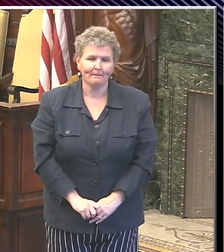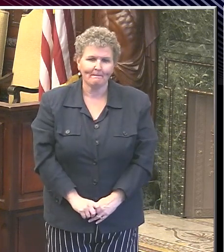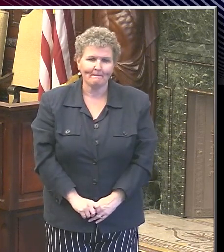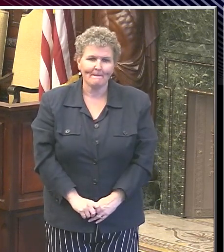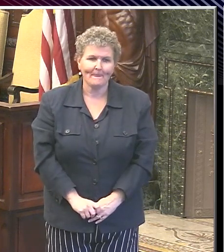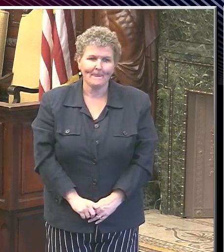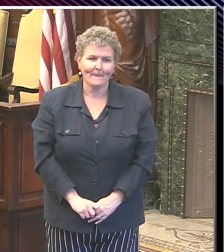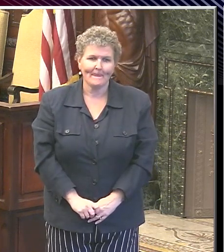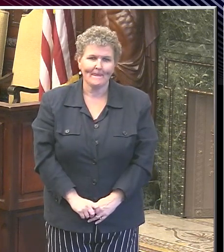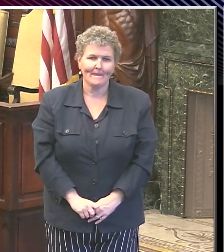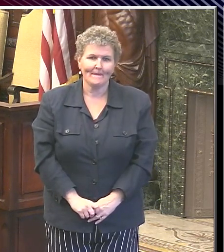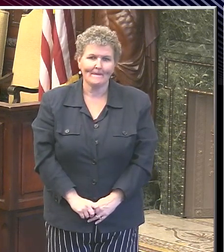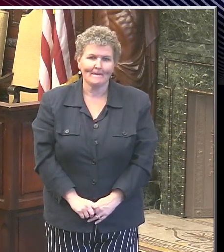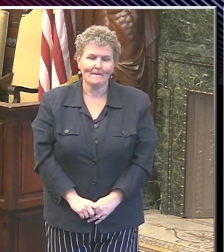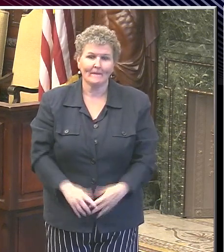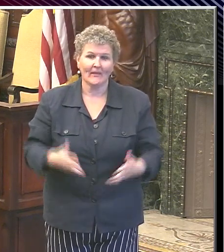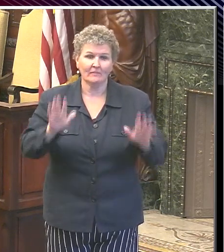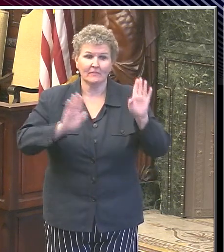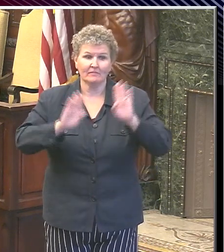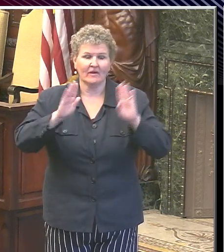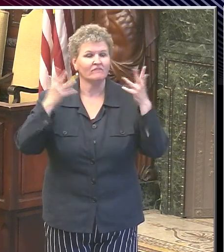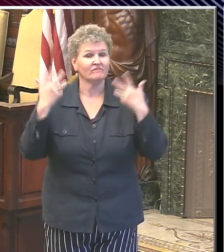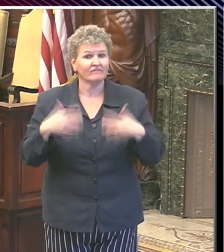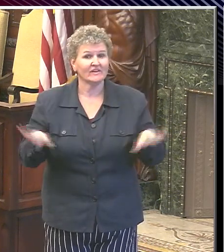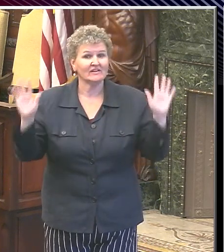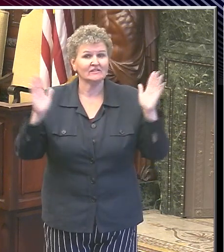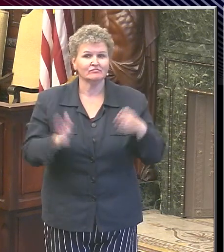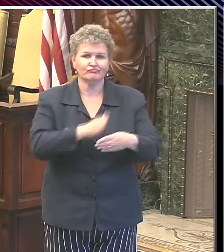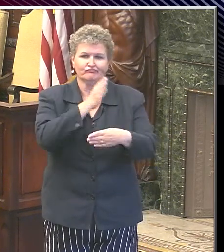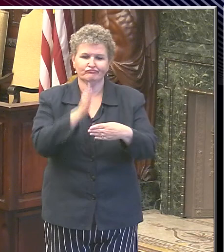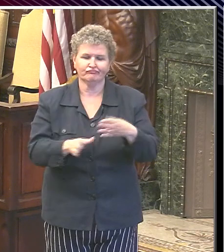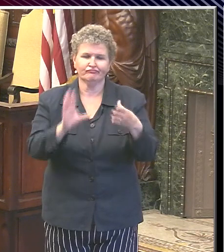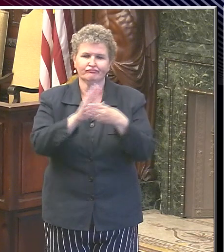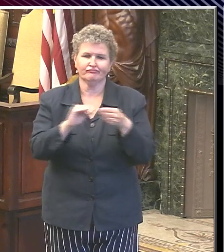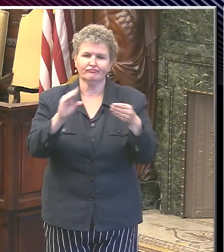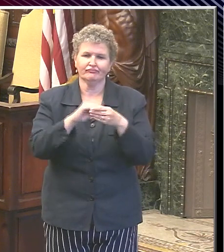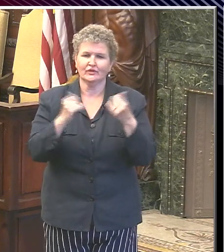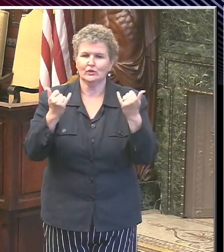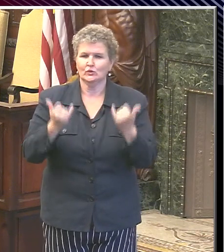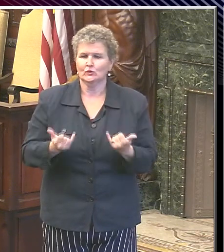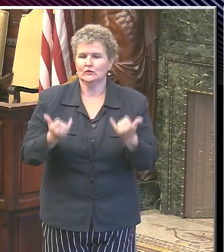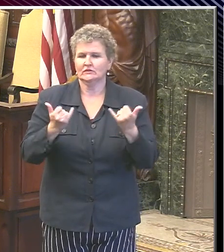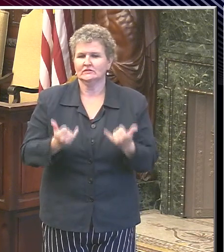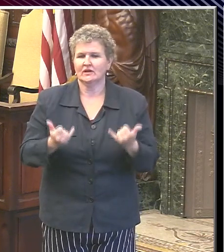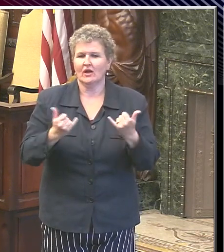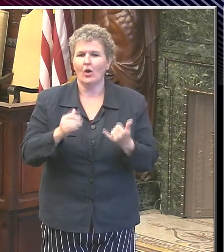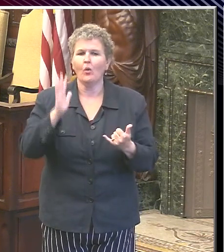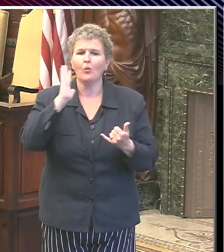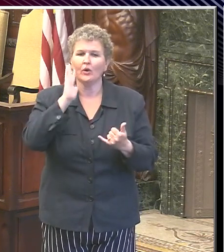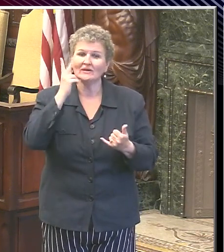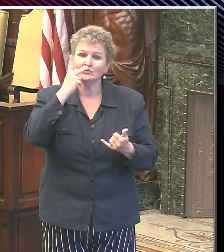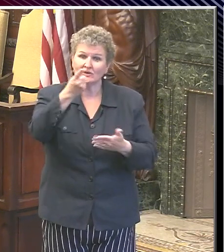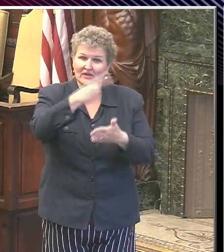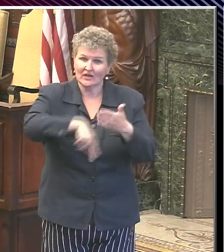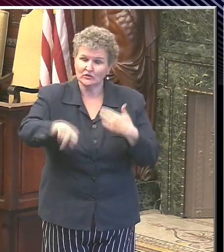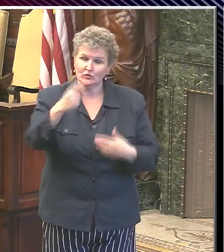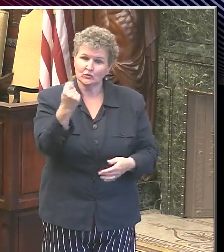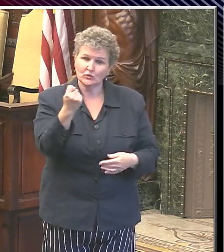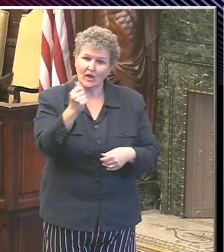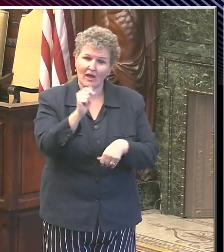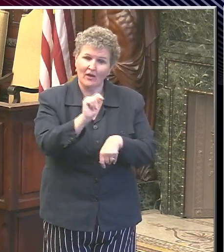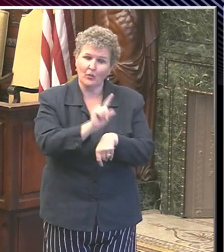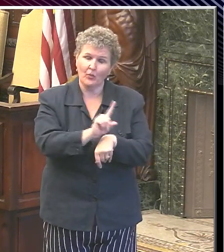Okay, seeing no further questions, that does conclude our briefing for today and we will be back next week on Tuesday at